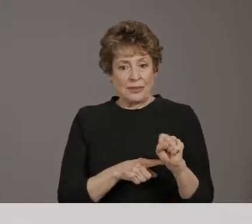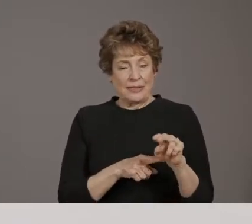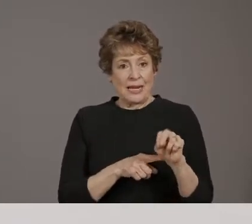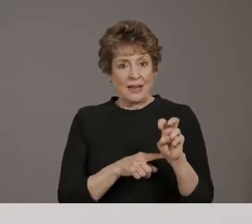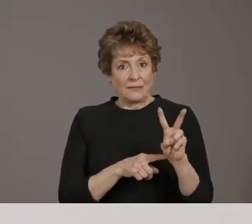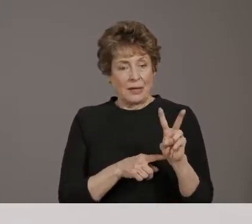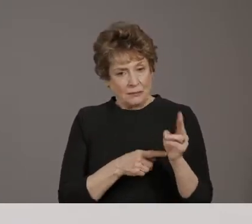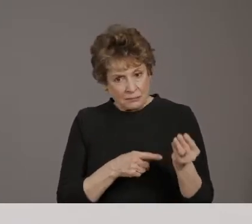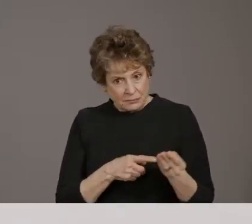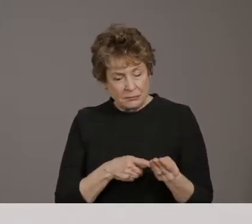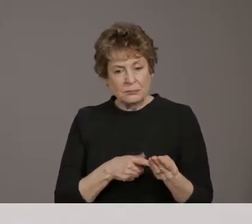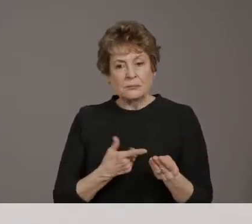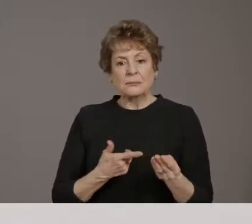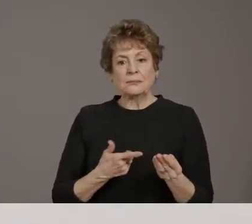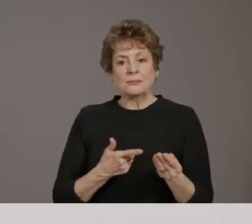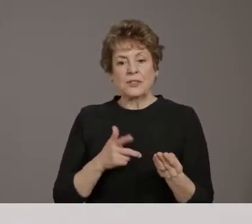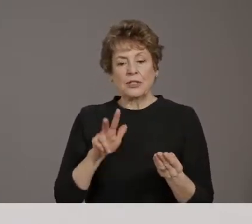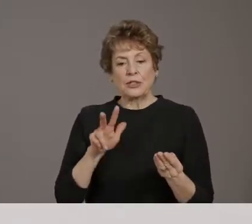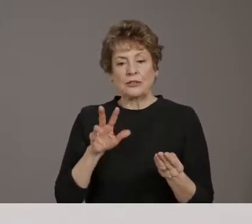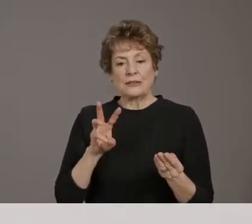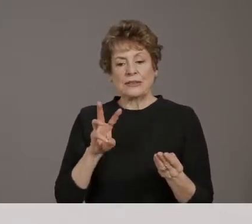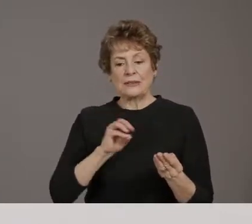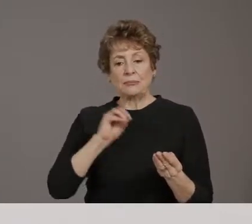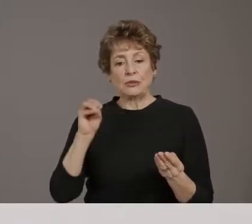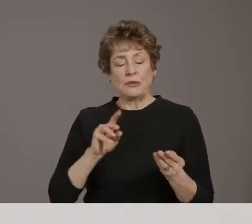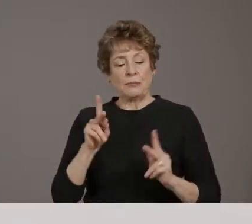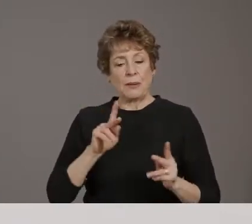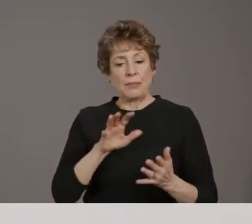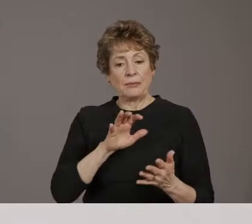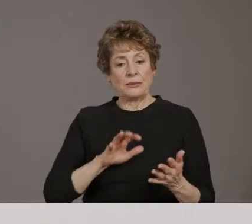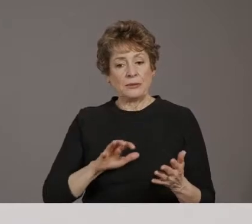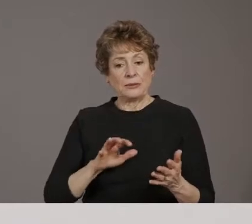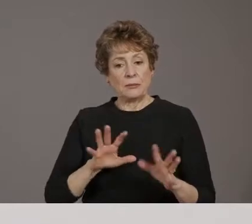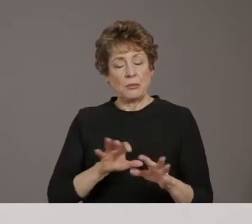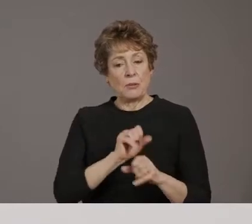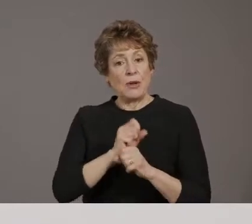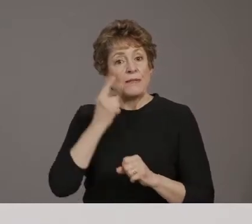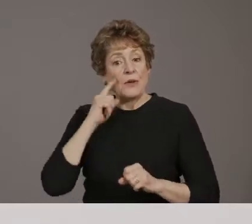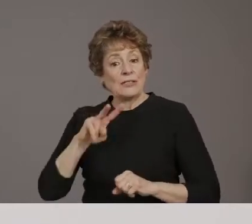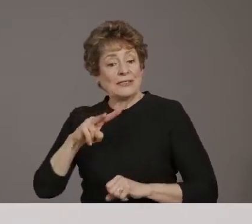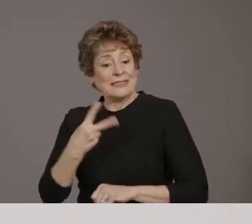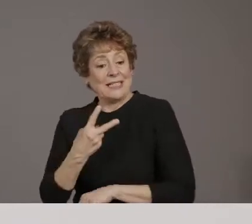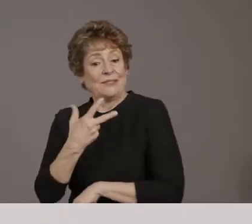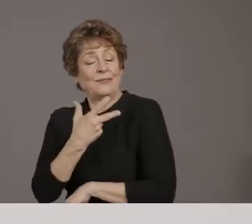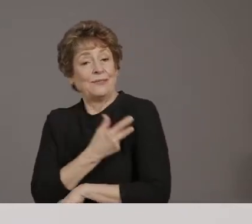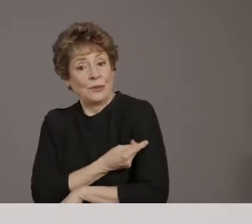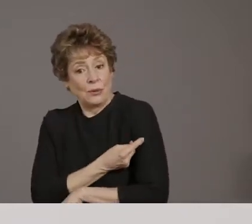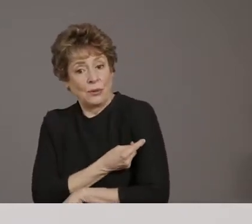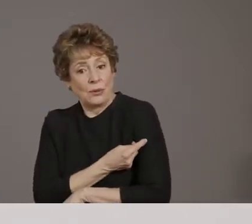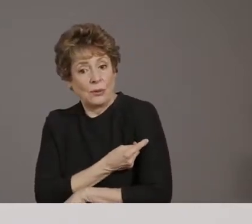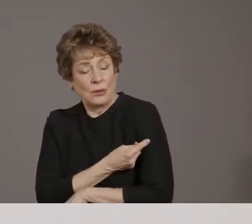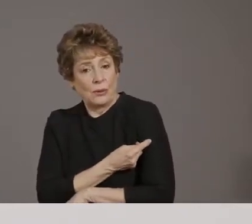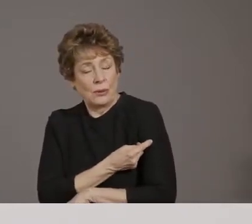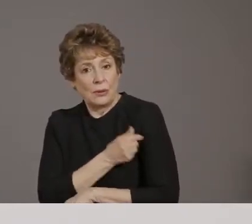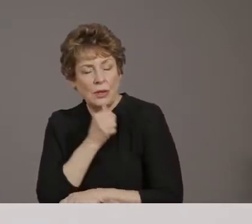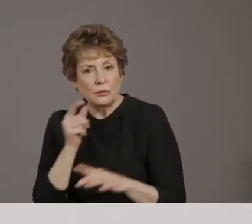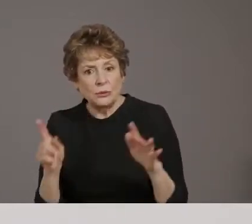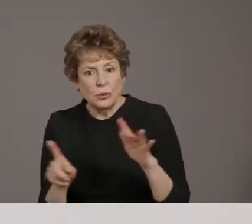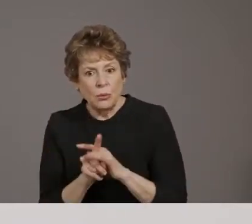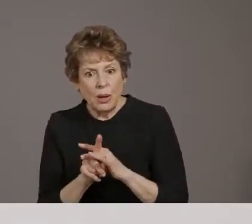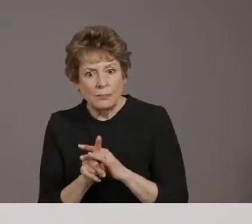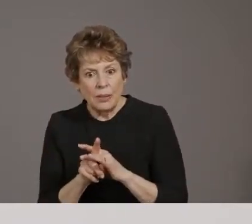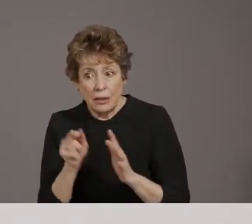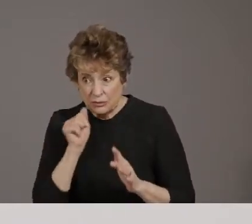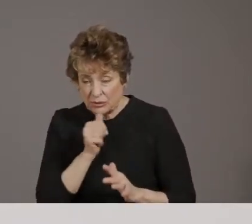trying to get their second dose were no shows. And I was just wondering if, uh, Arizona has seen a trend like that. You know, I, I would have to